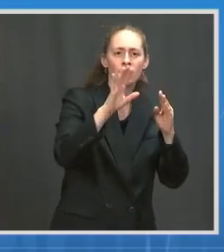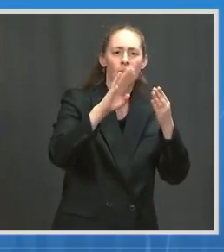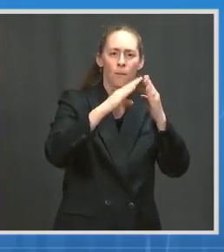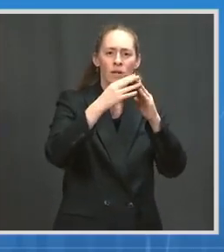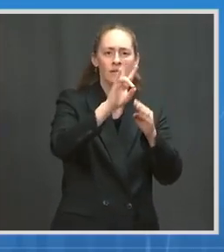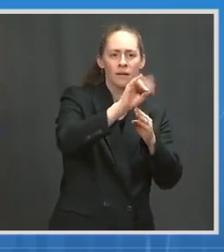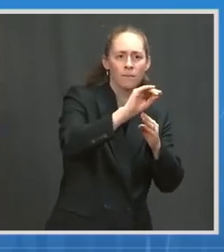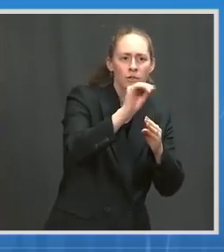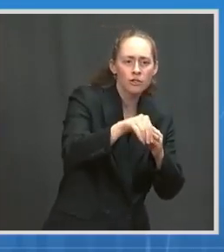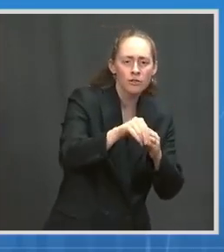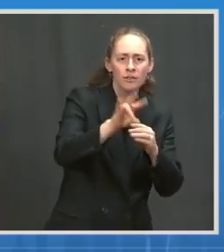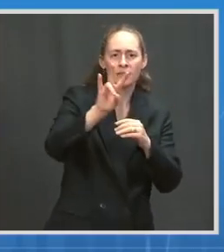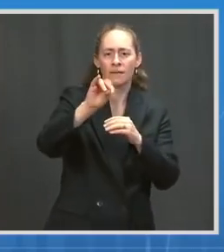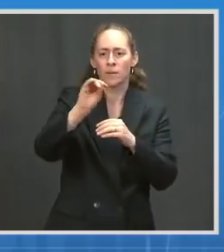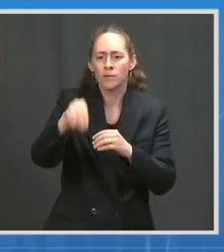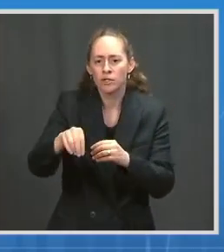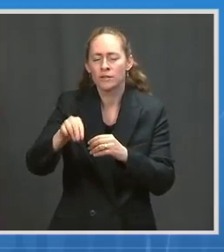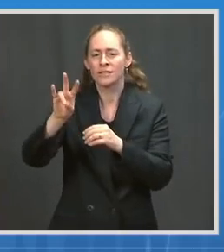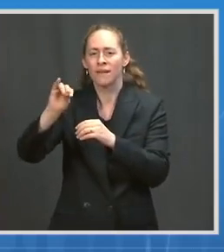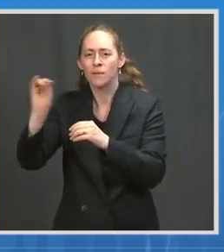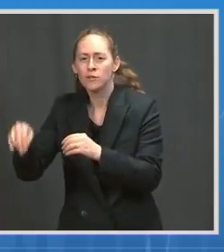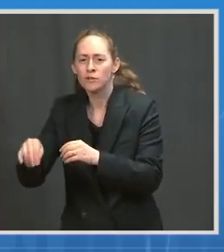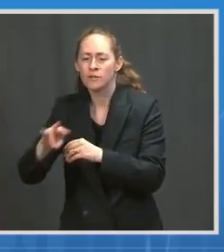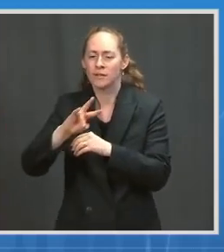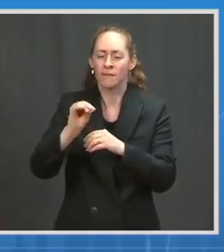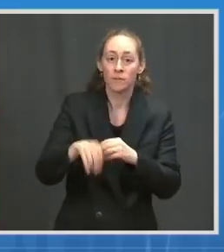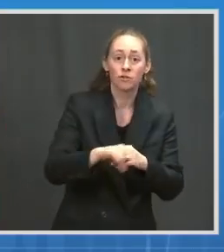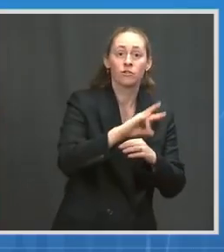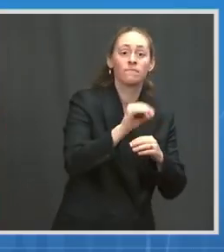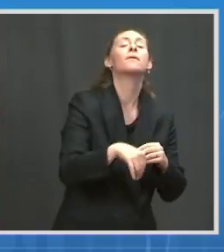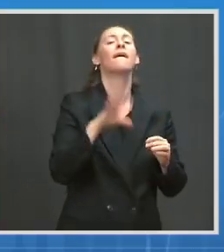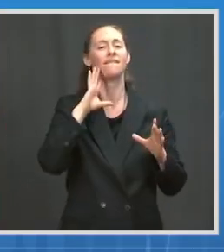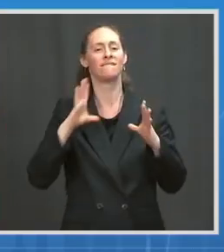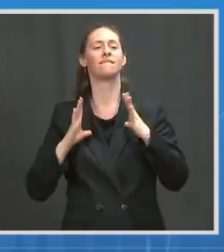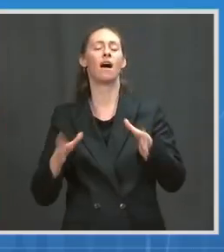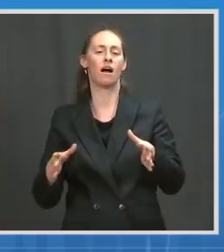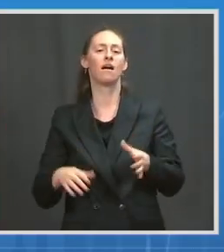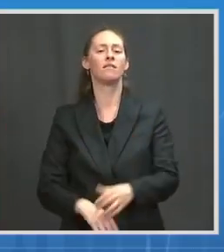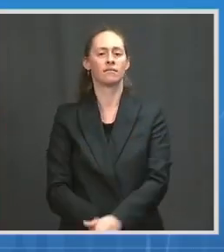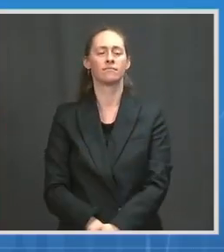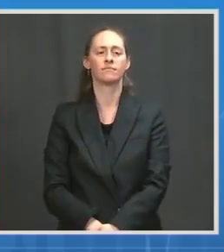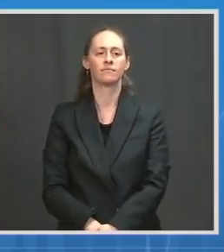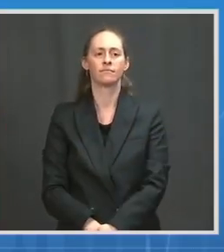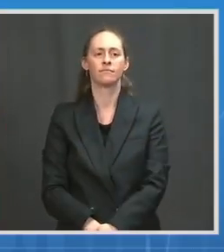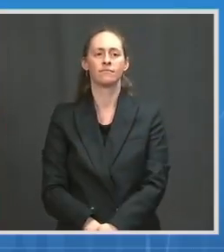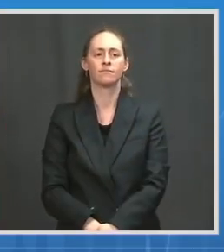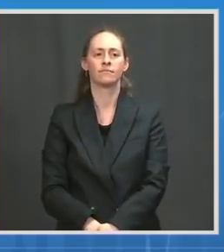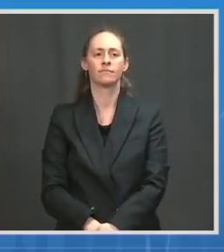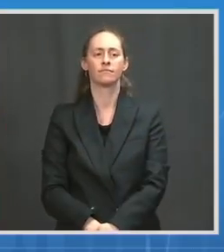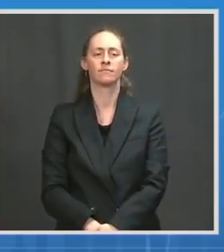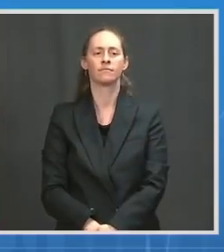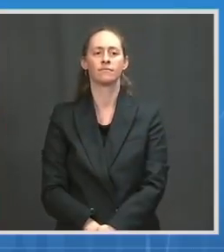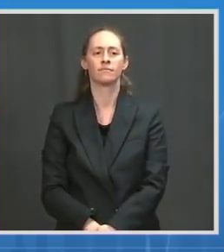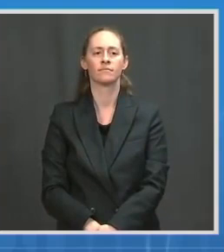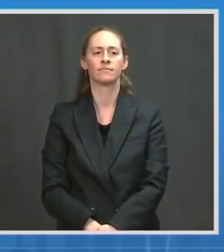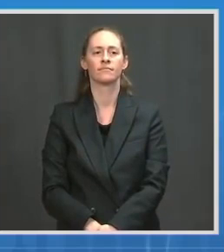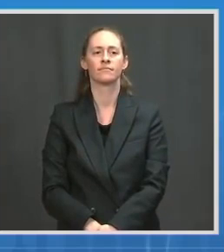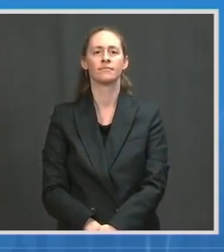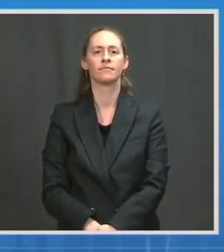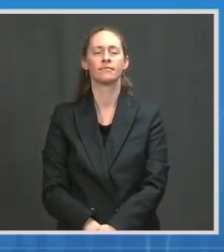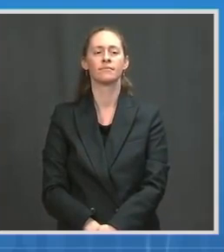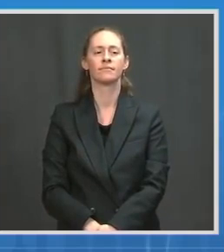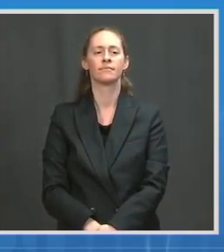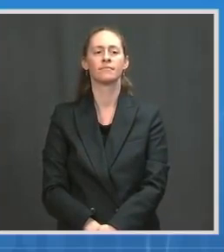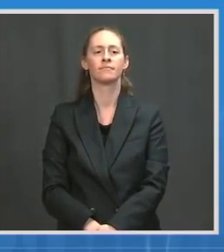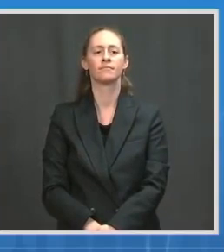Dr. Fauci, anything you want to add to that? Yeah. Yeah, Andy, certainly. Just to, well, to underscore what Dr. Walensky